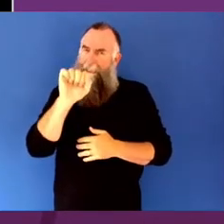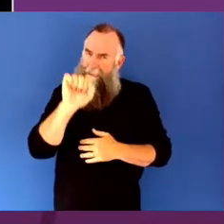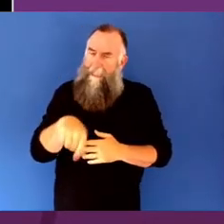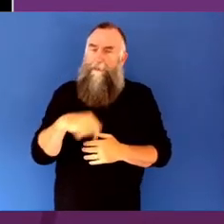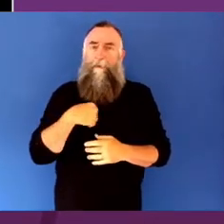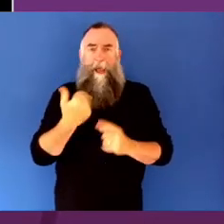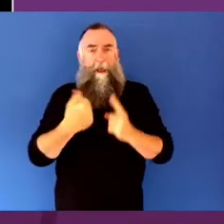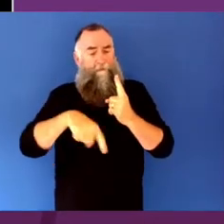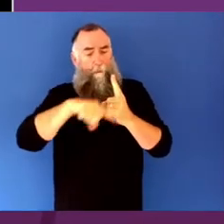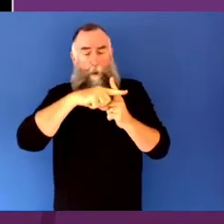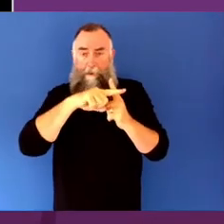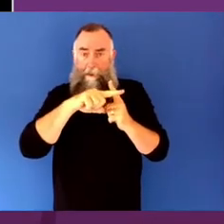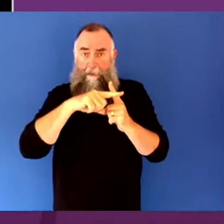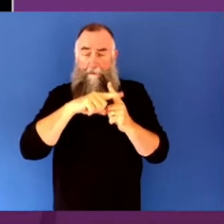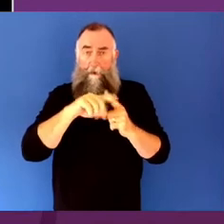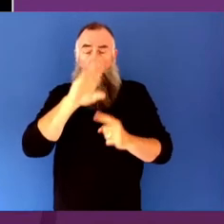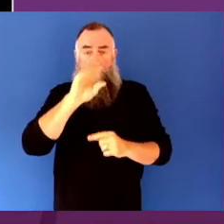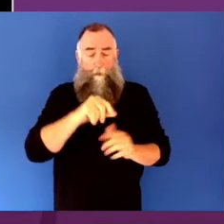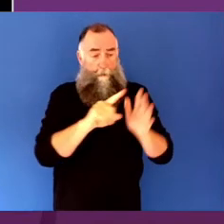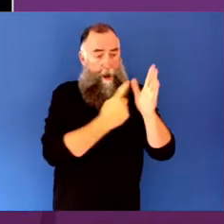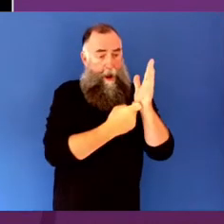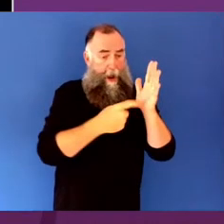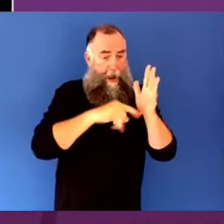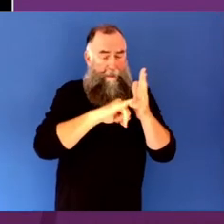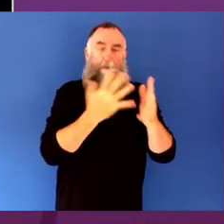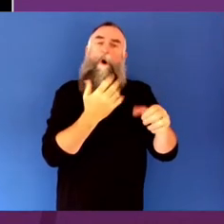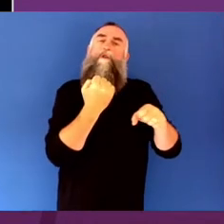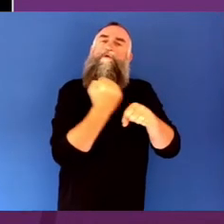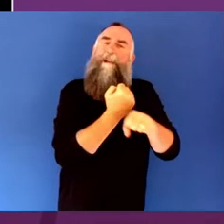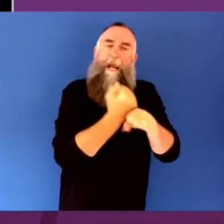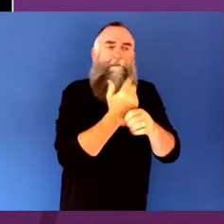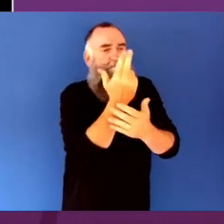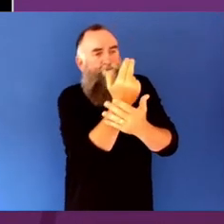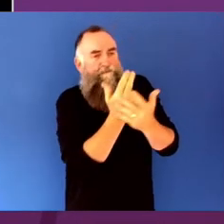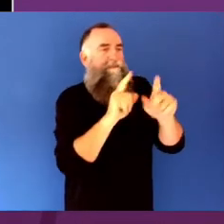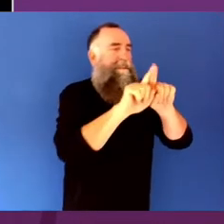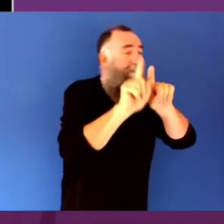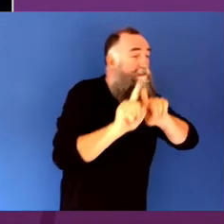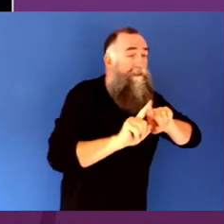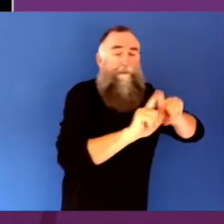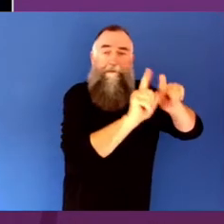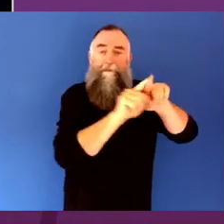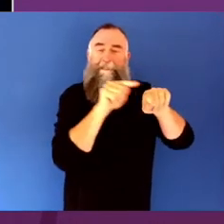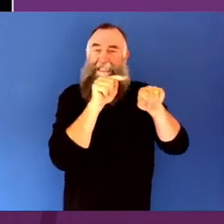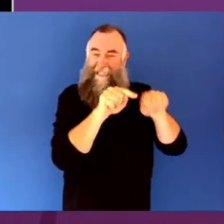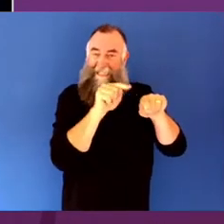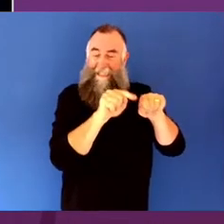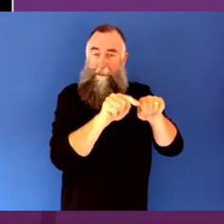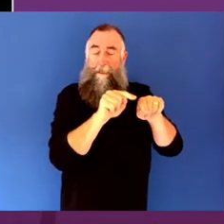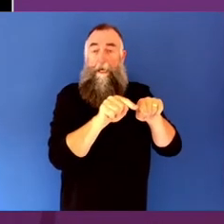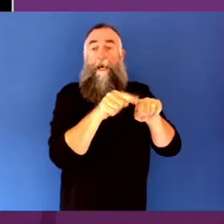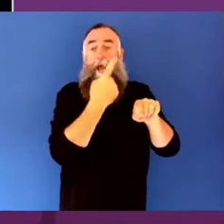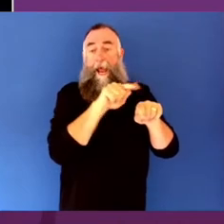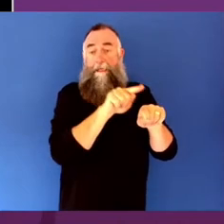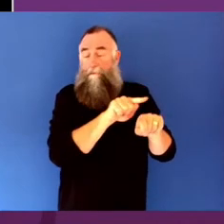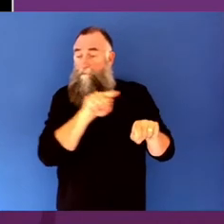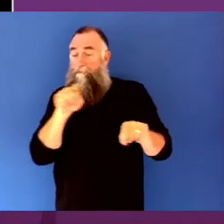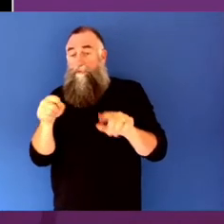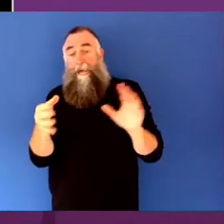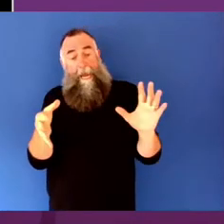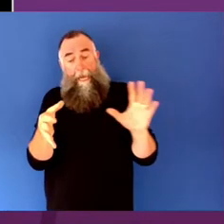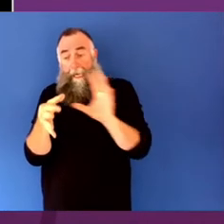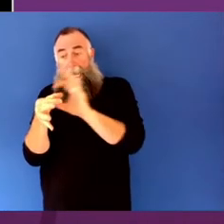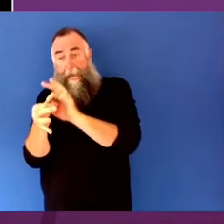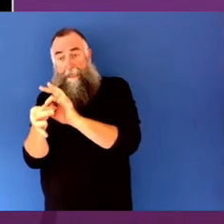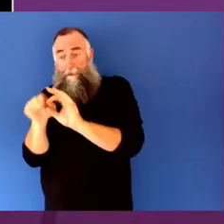the arts, or creative activities in the broad, and assisting those who